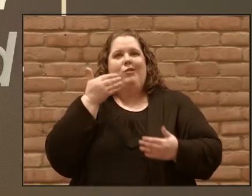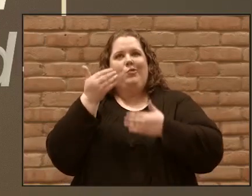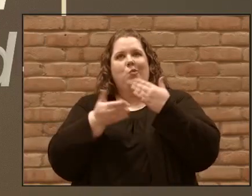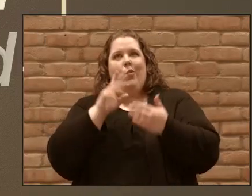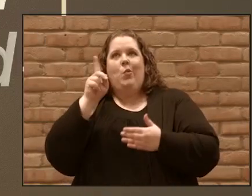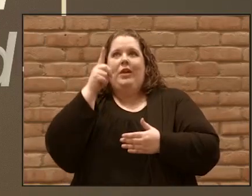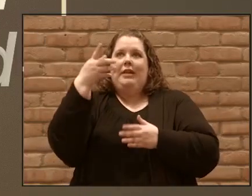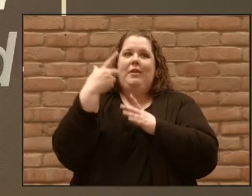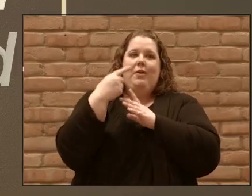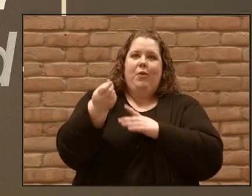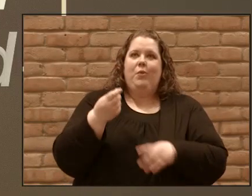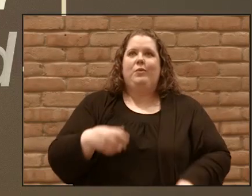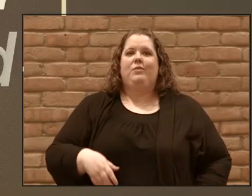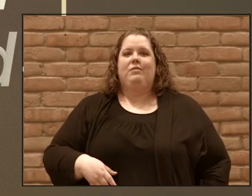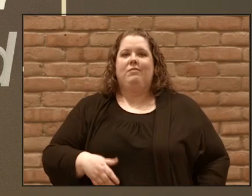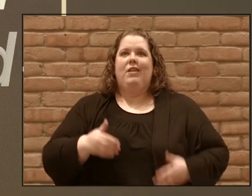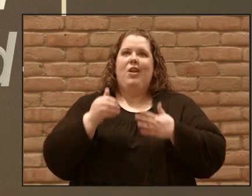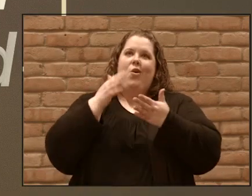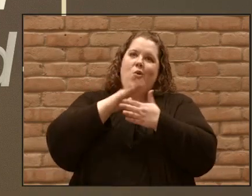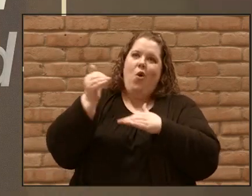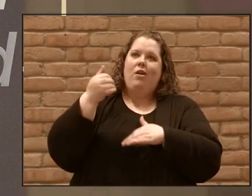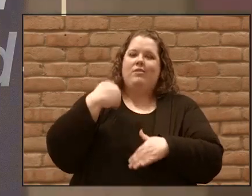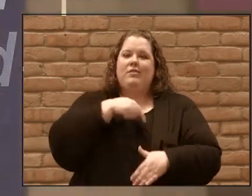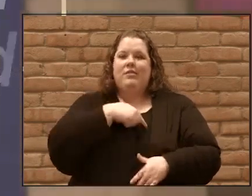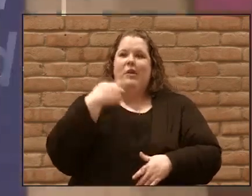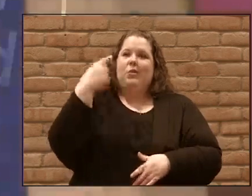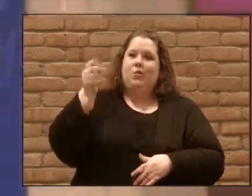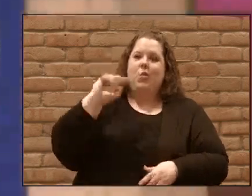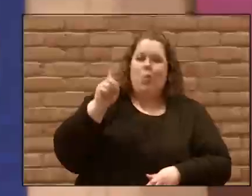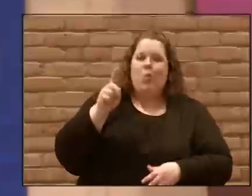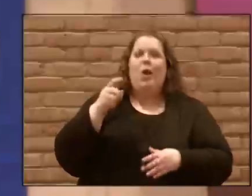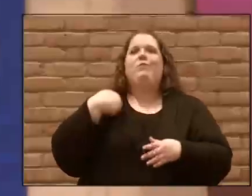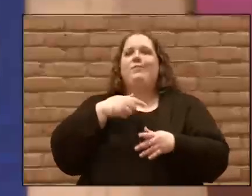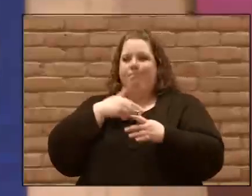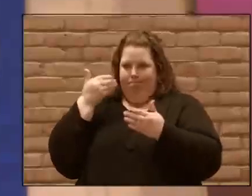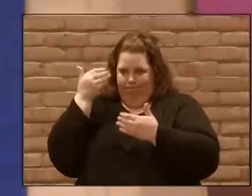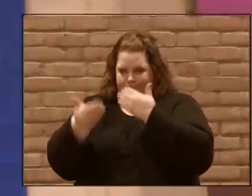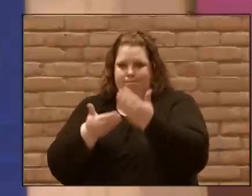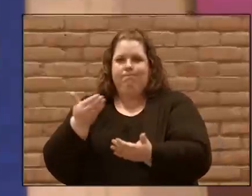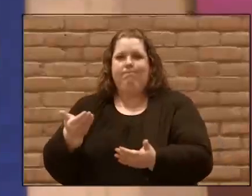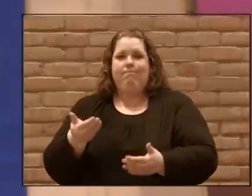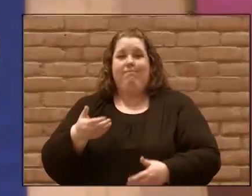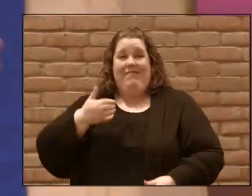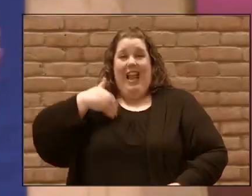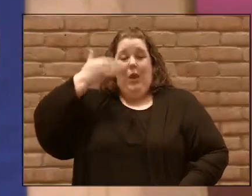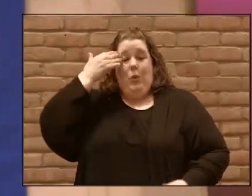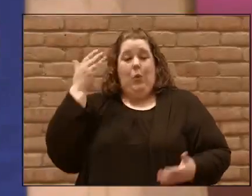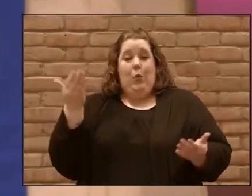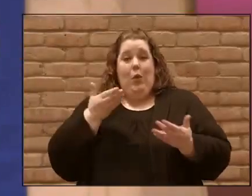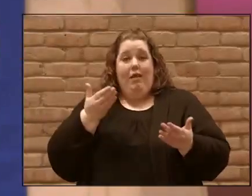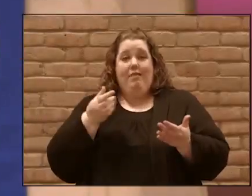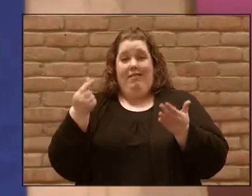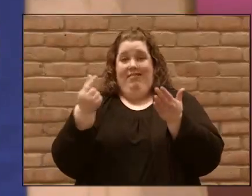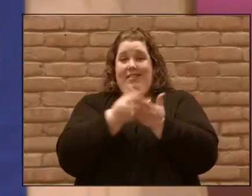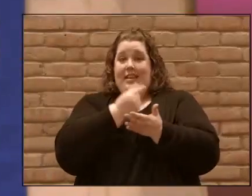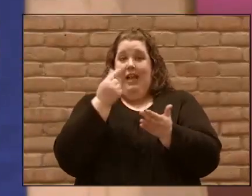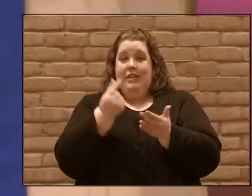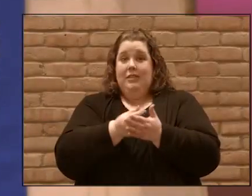here's what I know the gospel of Jesus Christ has not changed from Acts 2